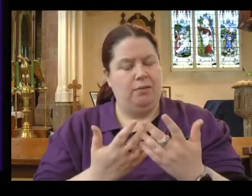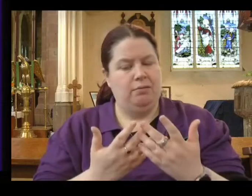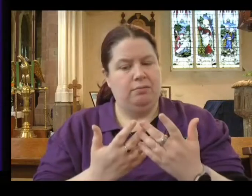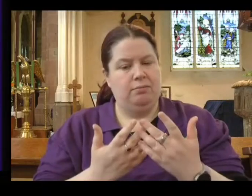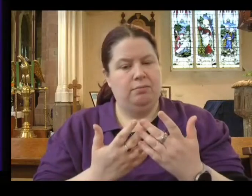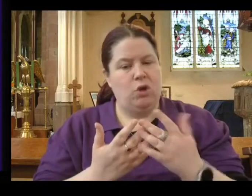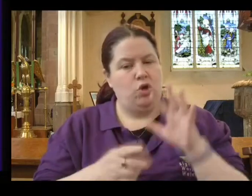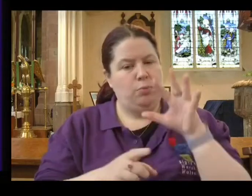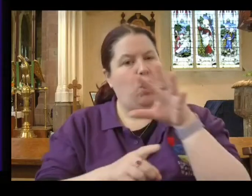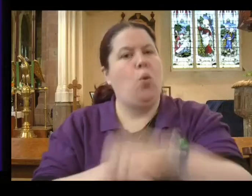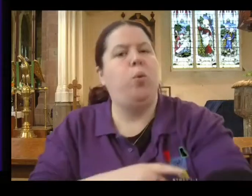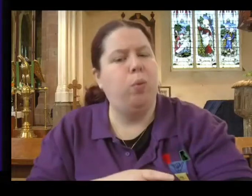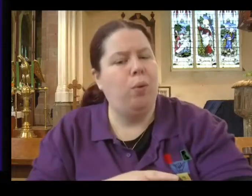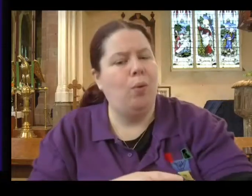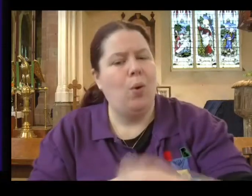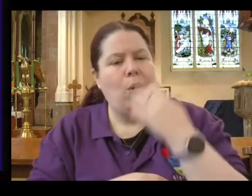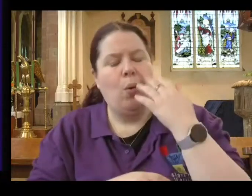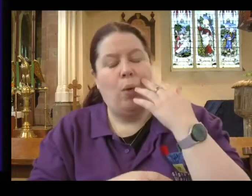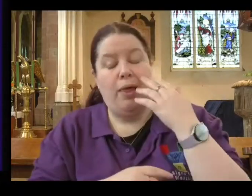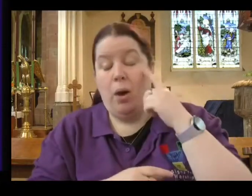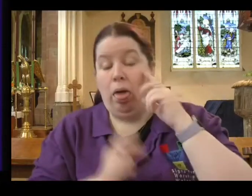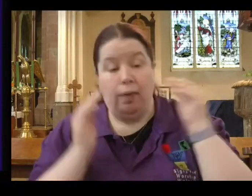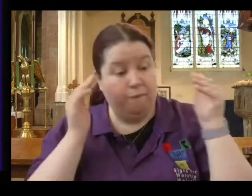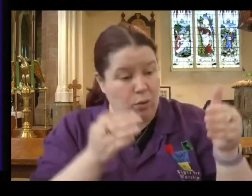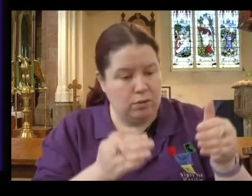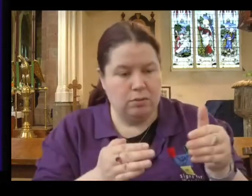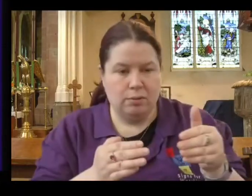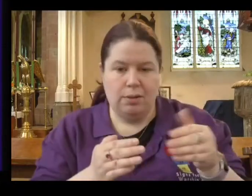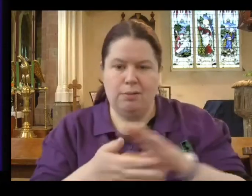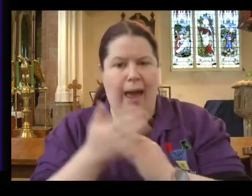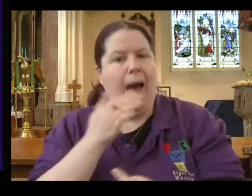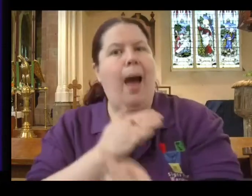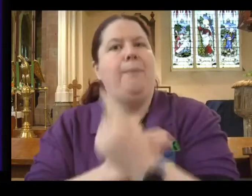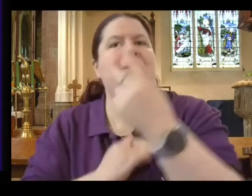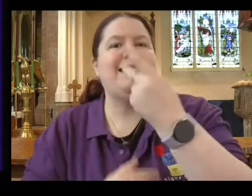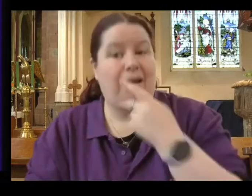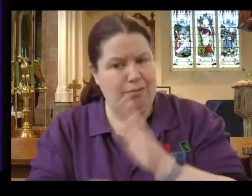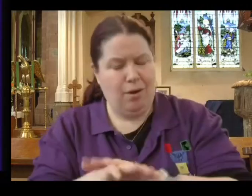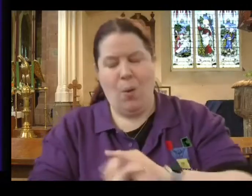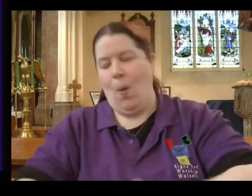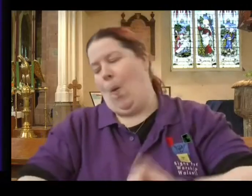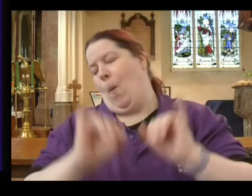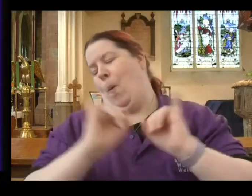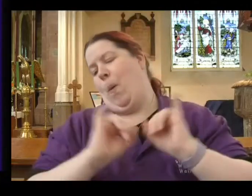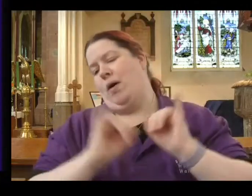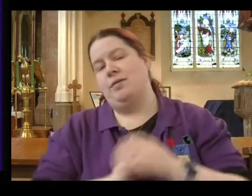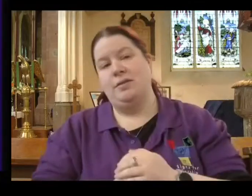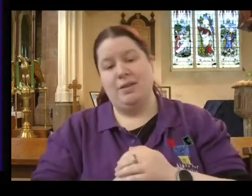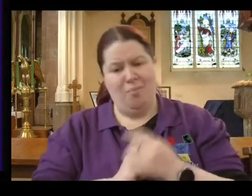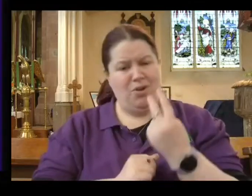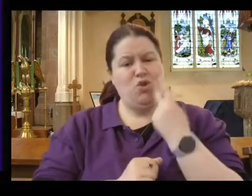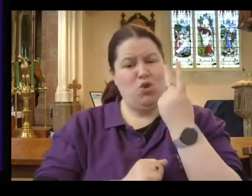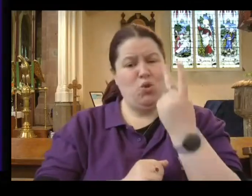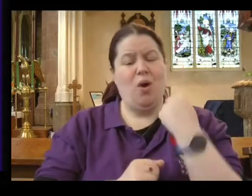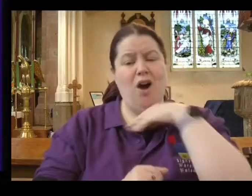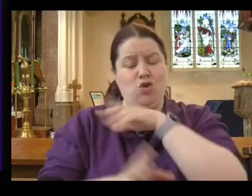napping once is unfortunate. To be caught napping twice, that's just careless. But 200 years after